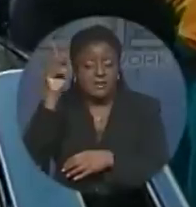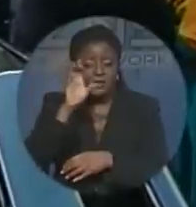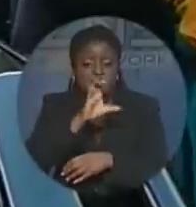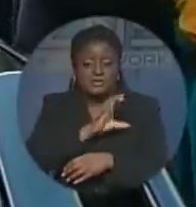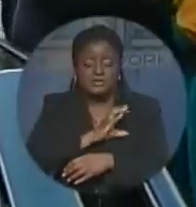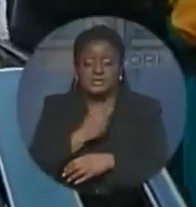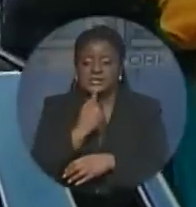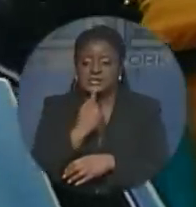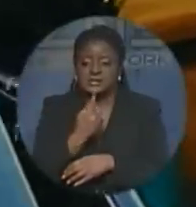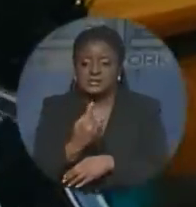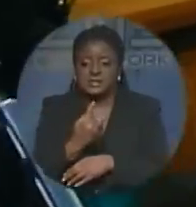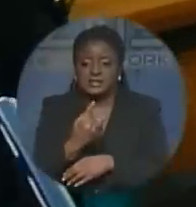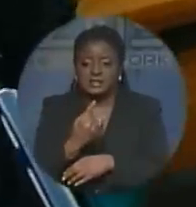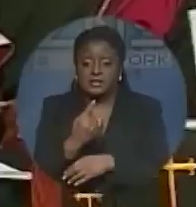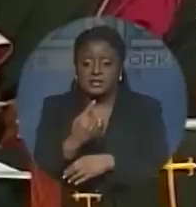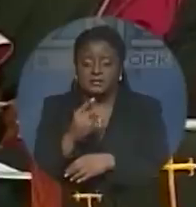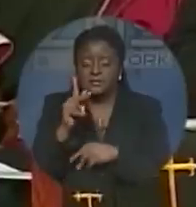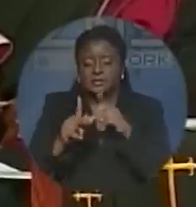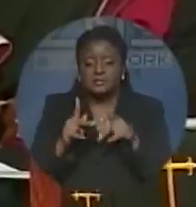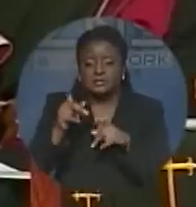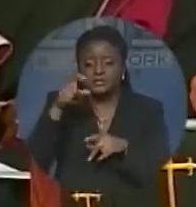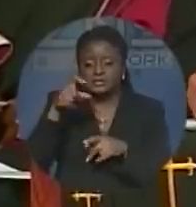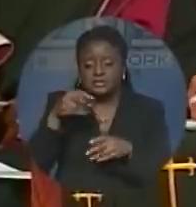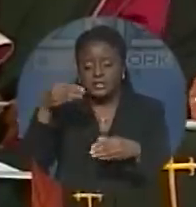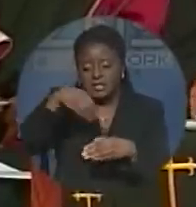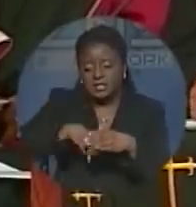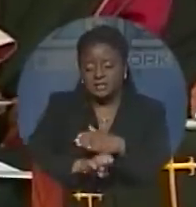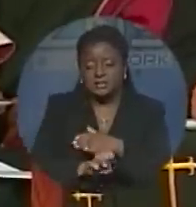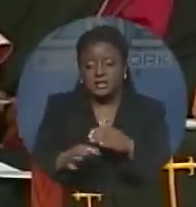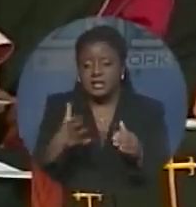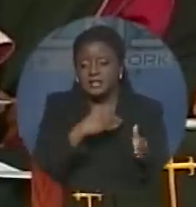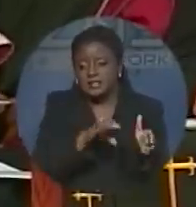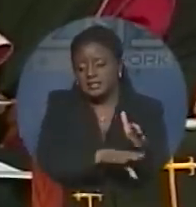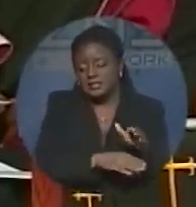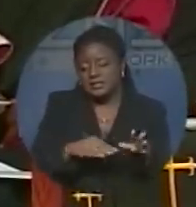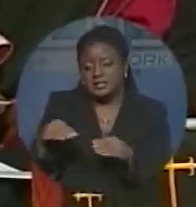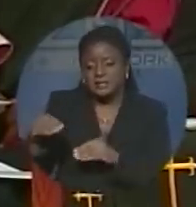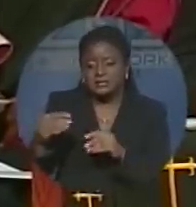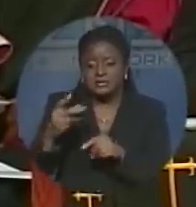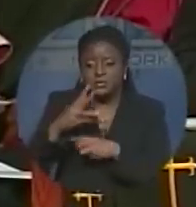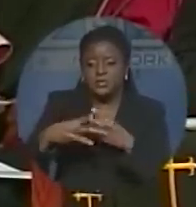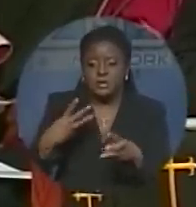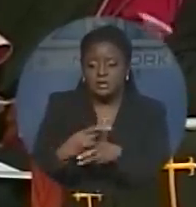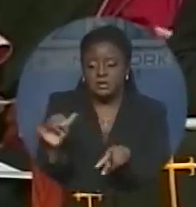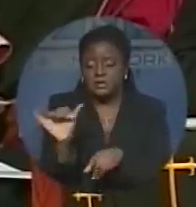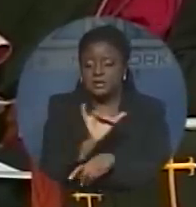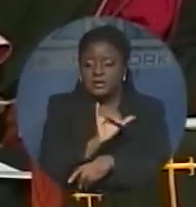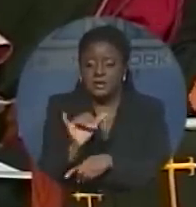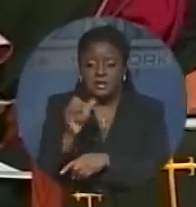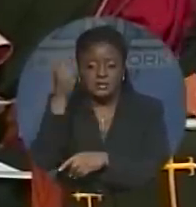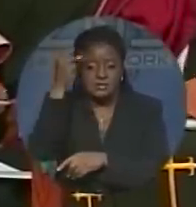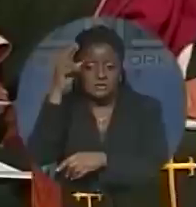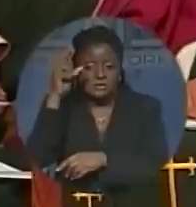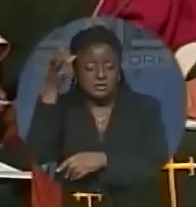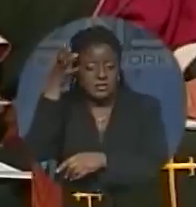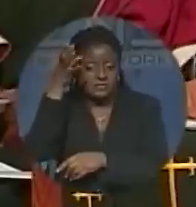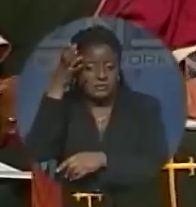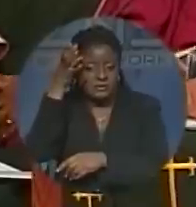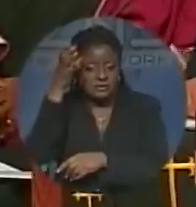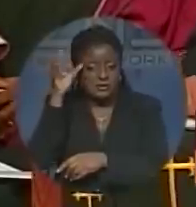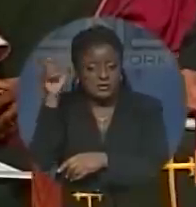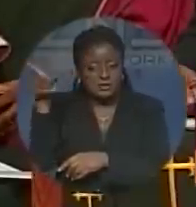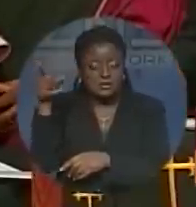this world as Sir Clifford did. Sir Clifford Darling had a good name. He earned it